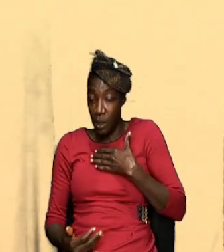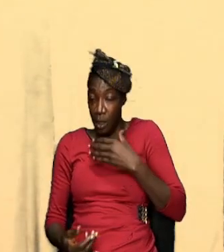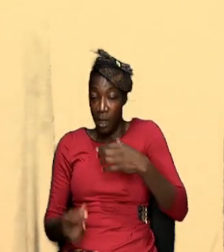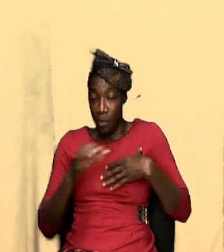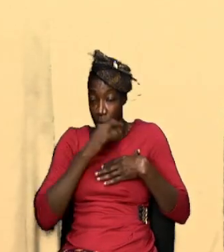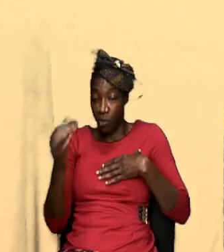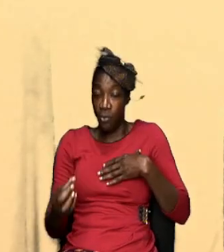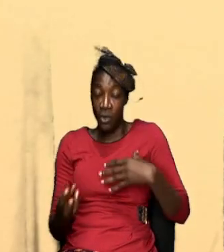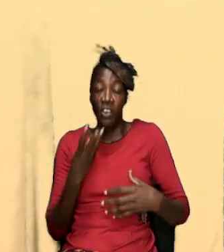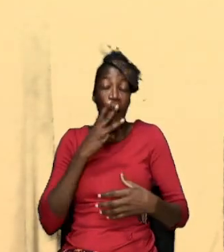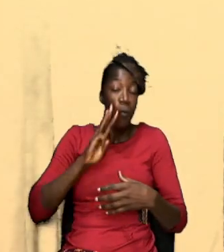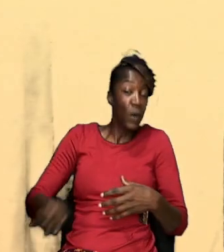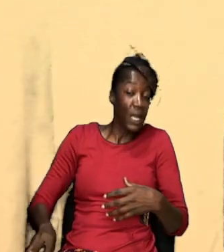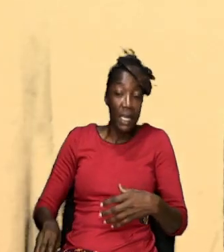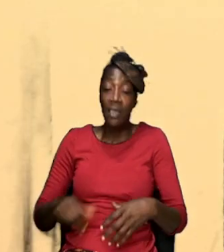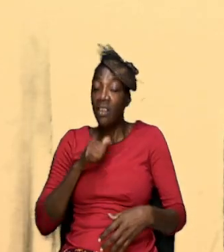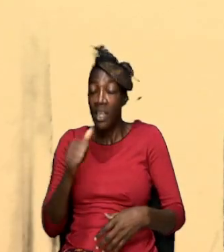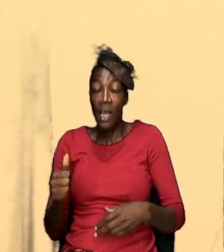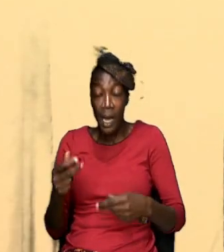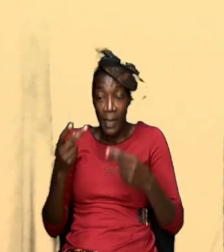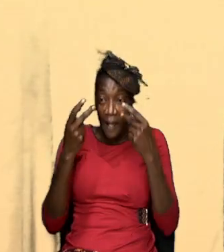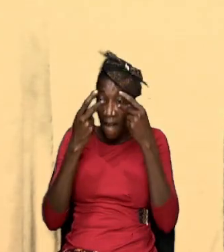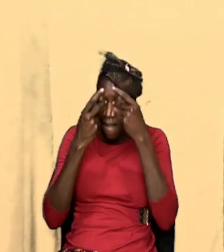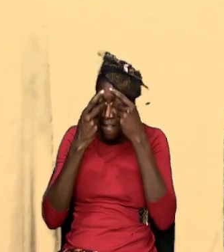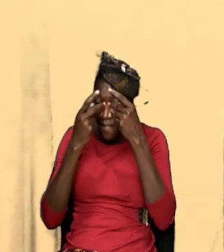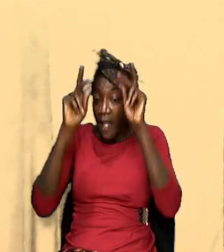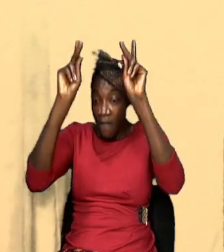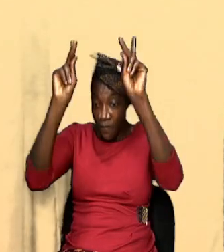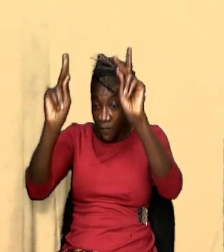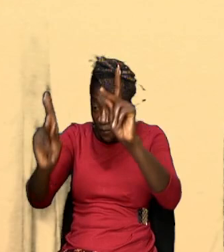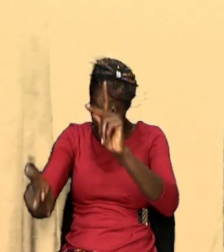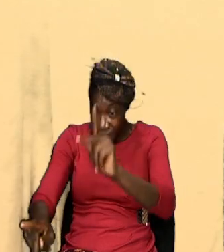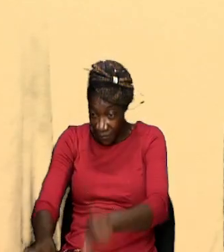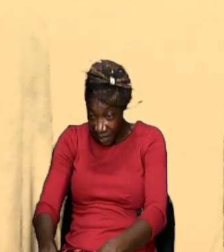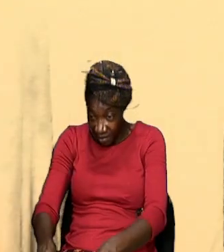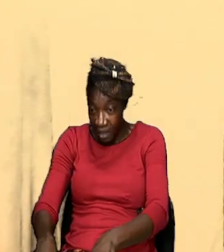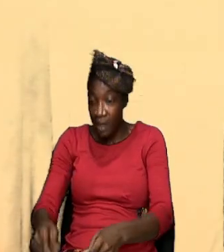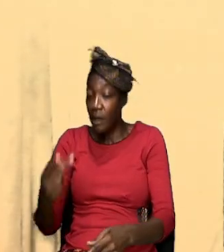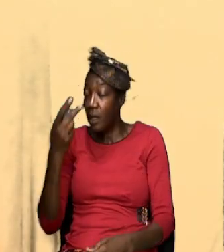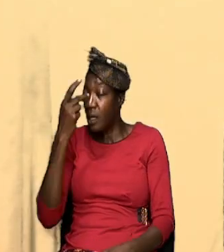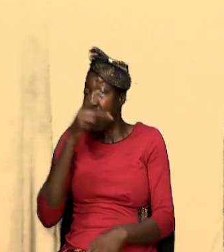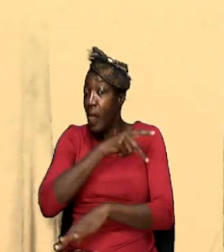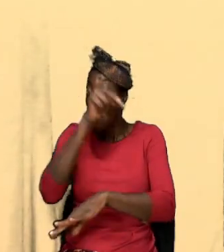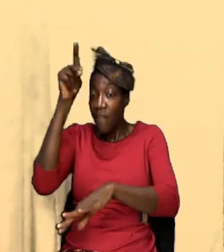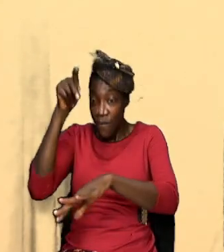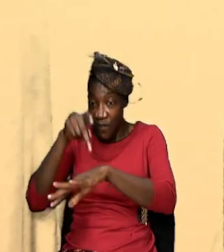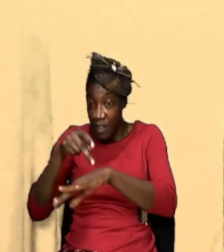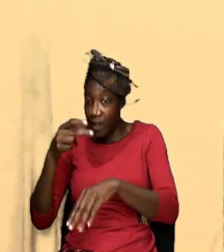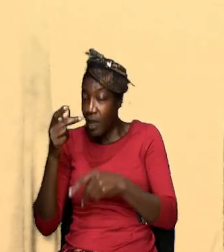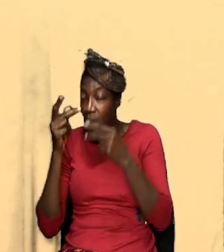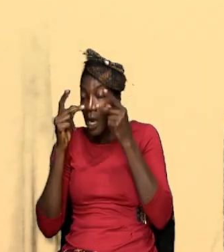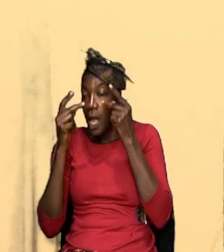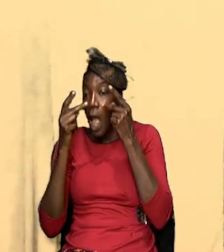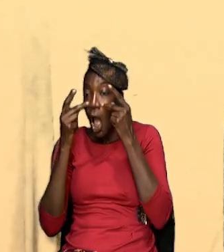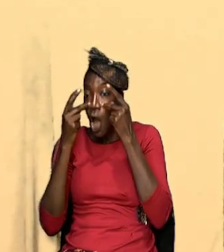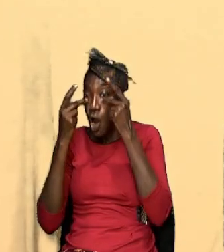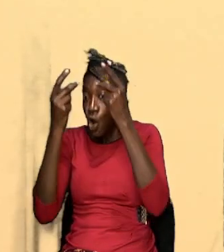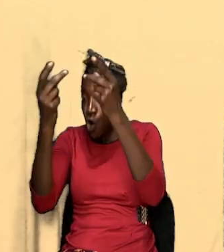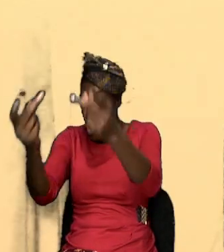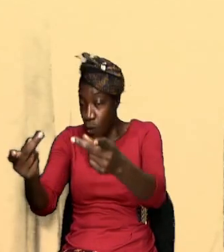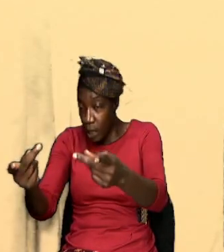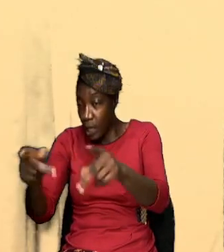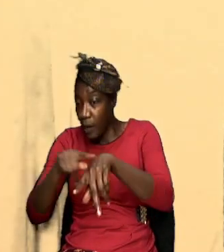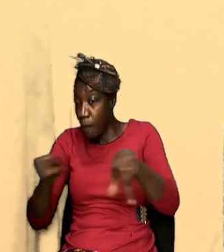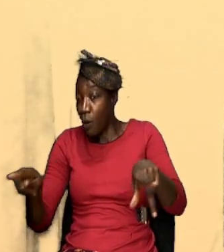we are not physically looking for someone you know to hurt us but we are